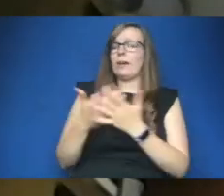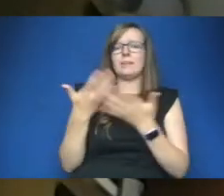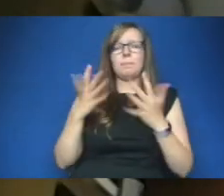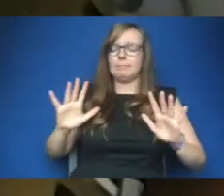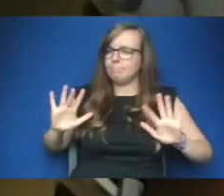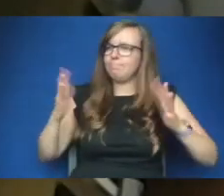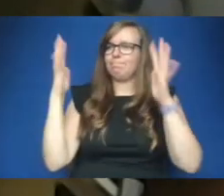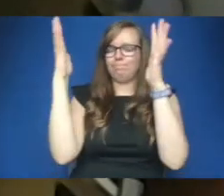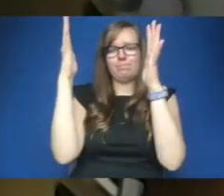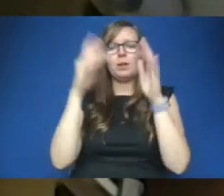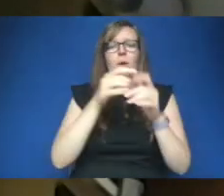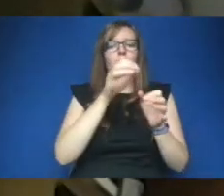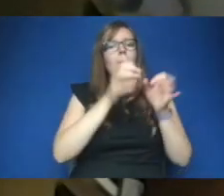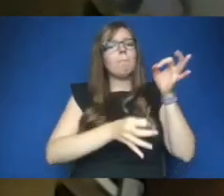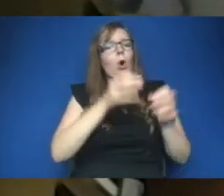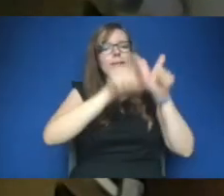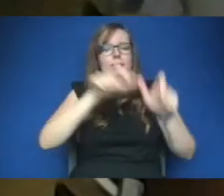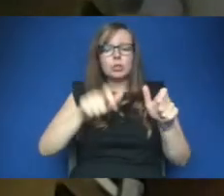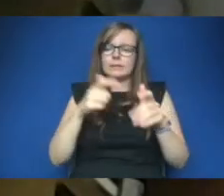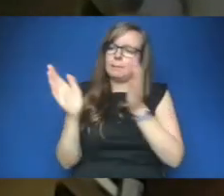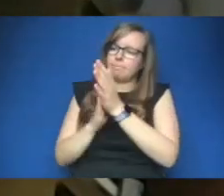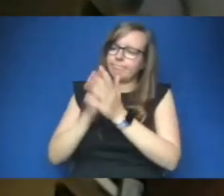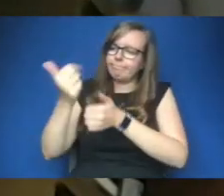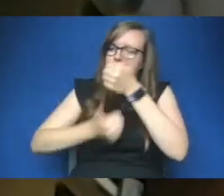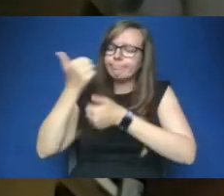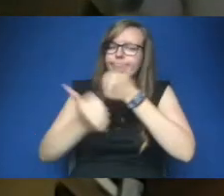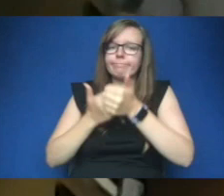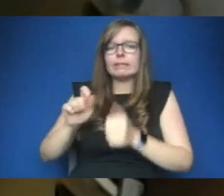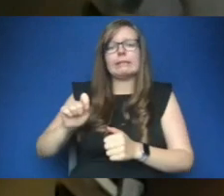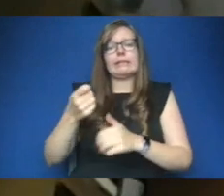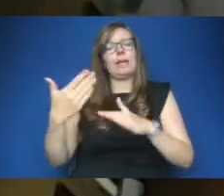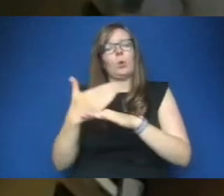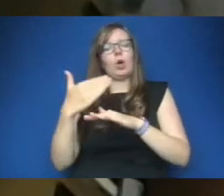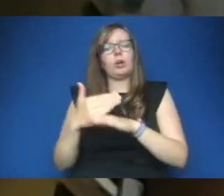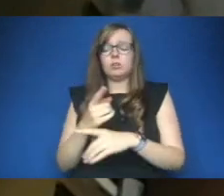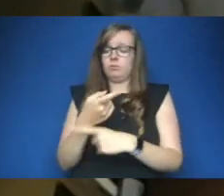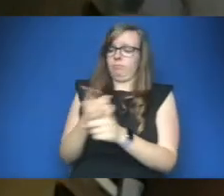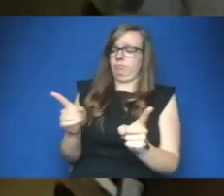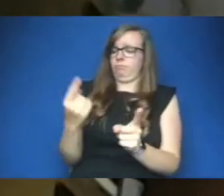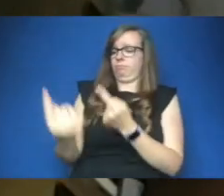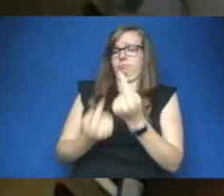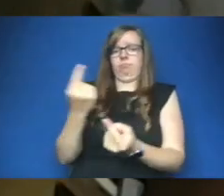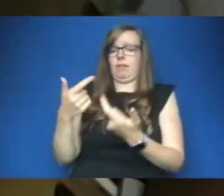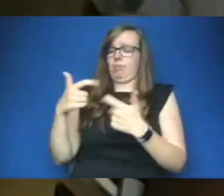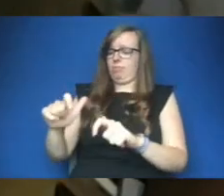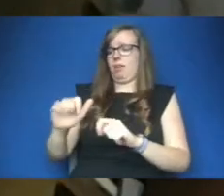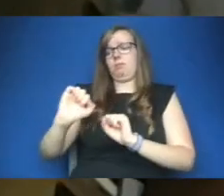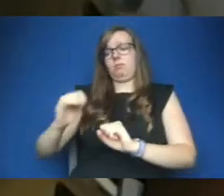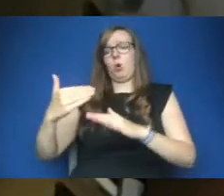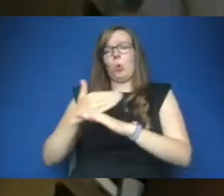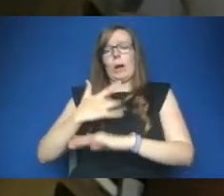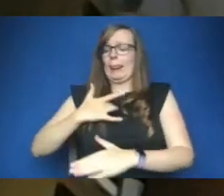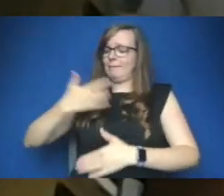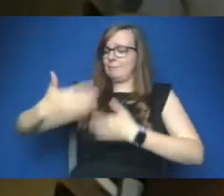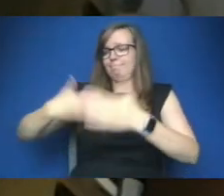newspapers lauded our key workers as heroes and for those key workers their working lives continued they had to wear more